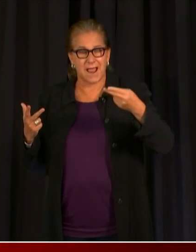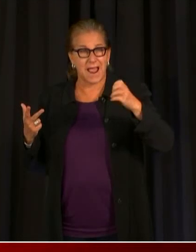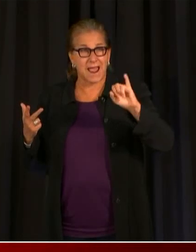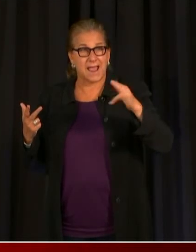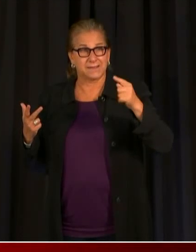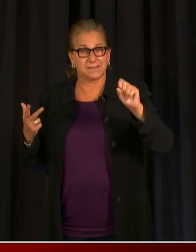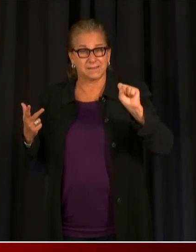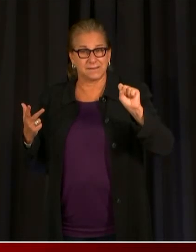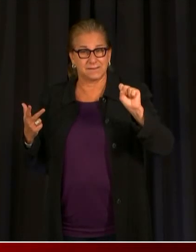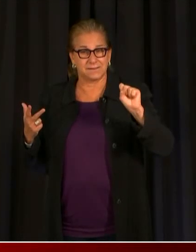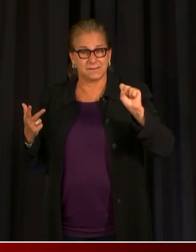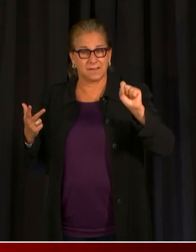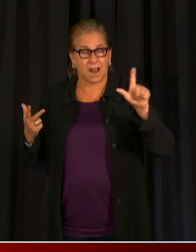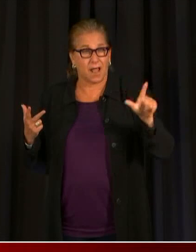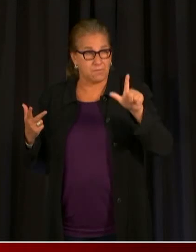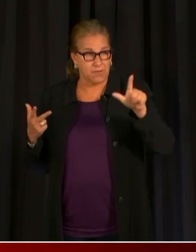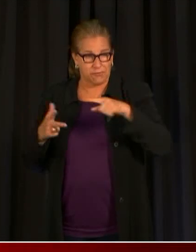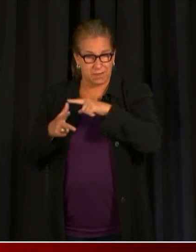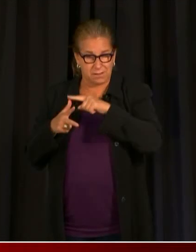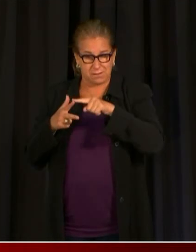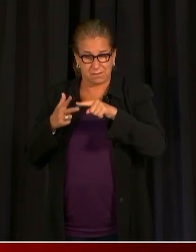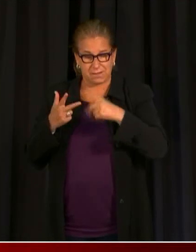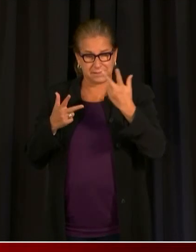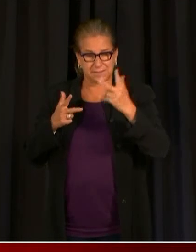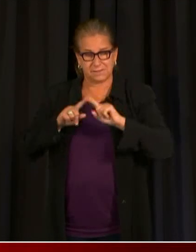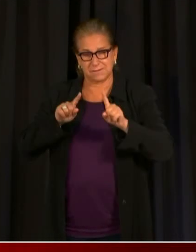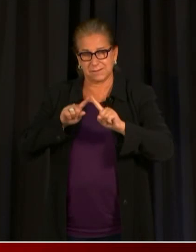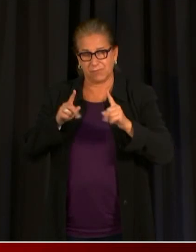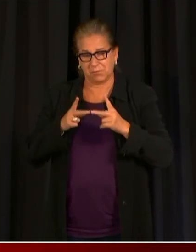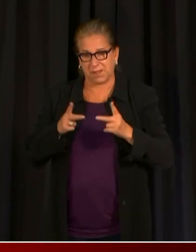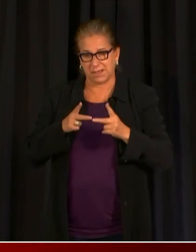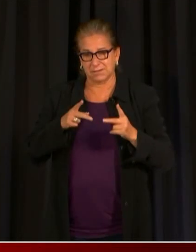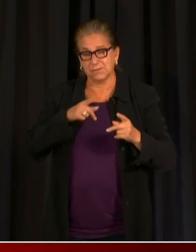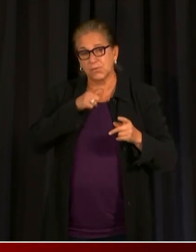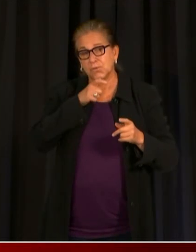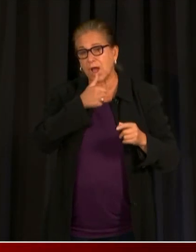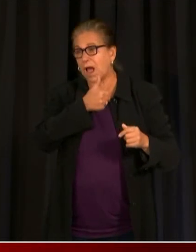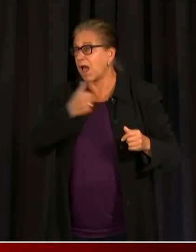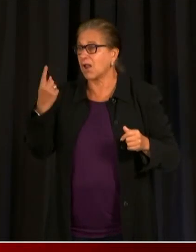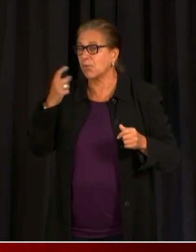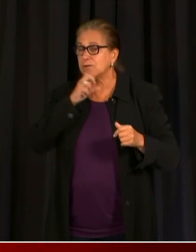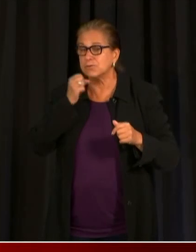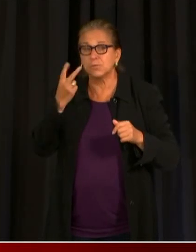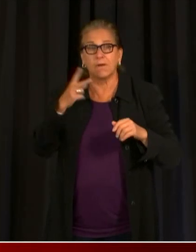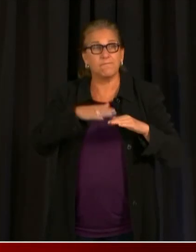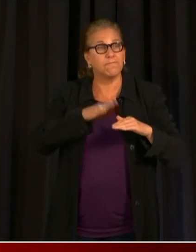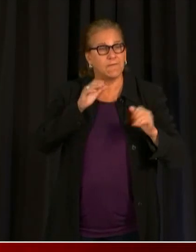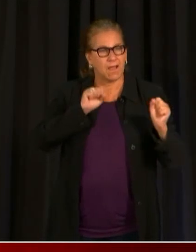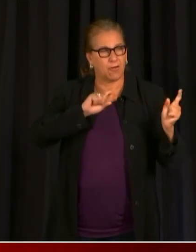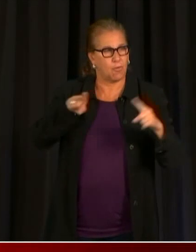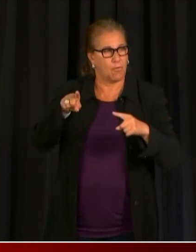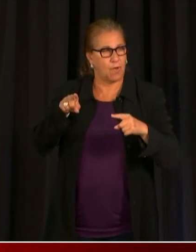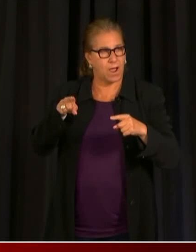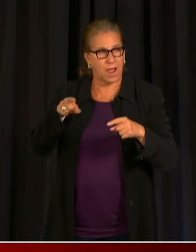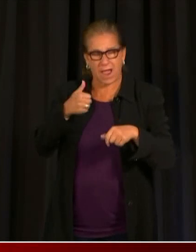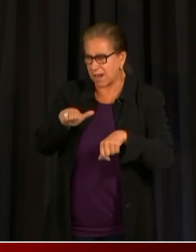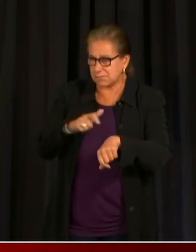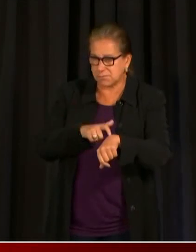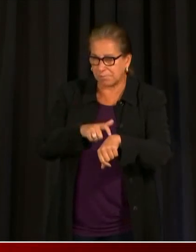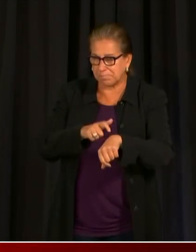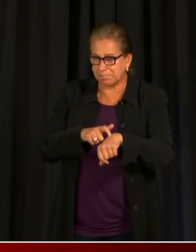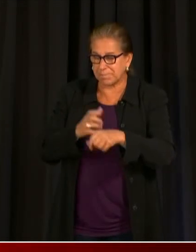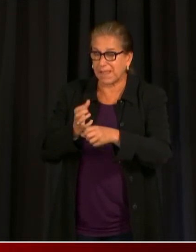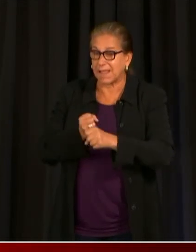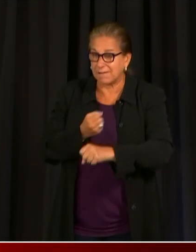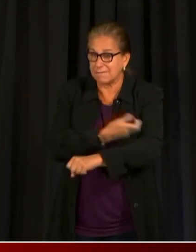proof of residency and receive their first dose of the vaccine are eligible for